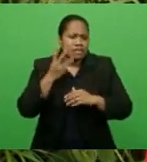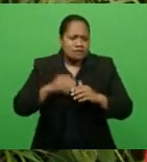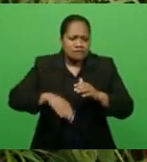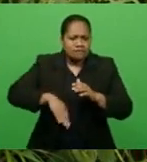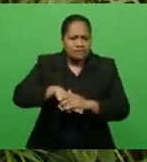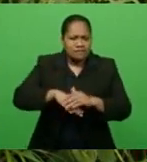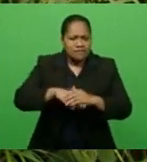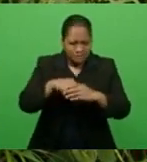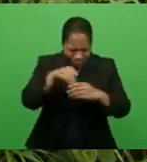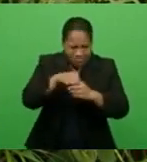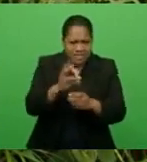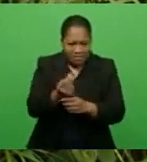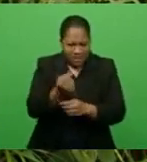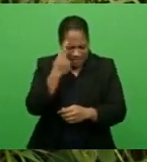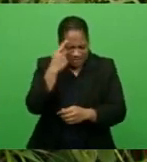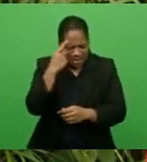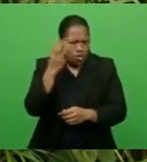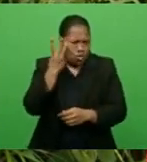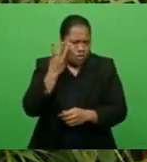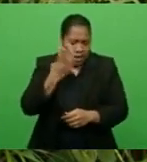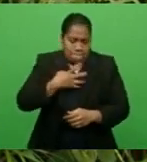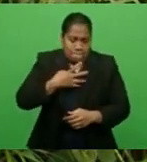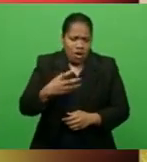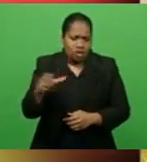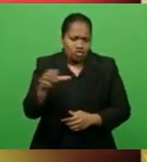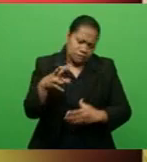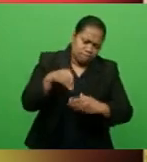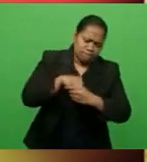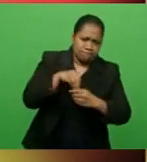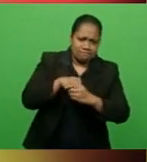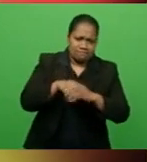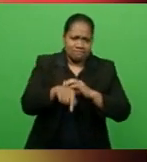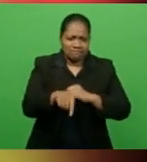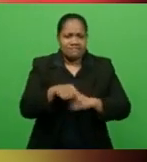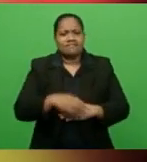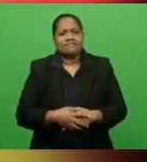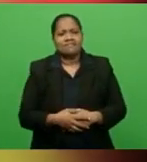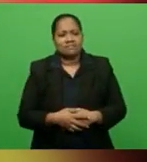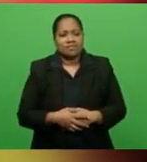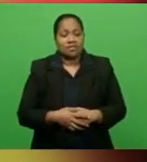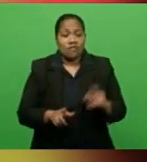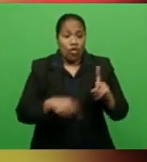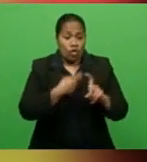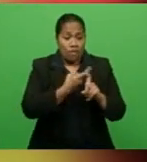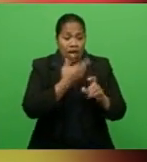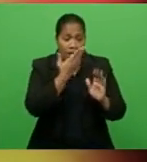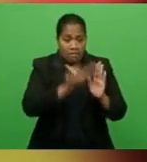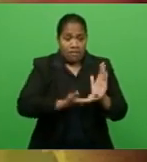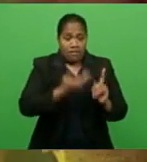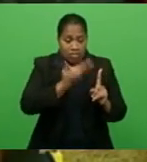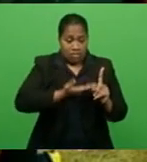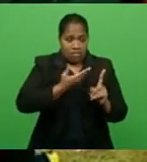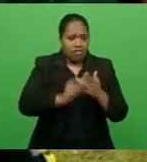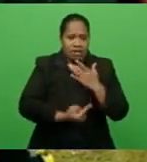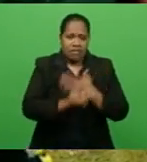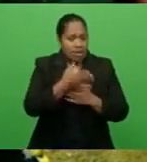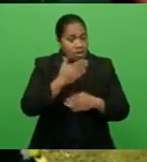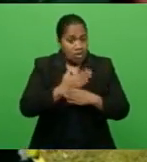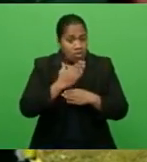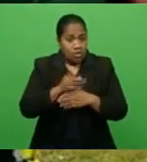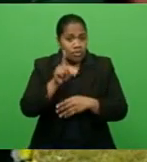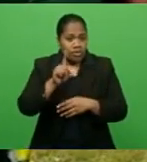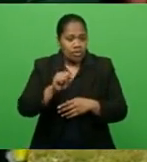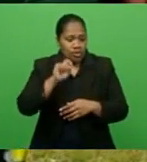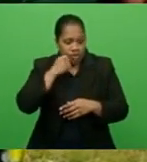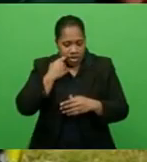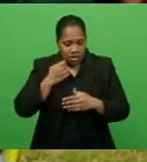so I think more women should come into this field. For Kumara, the sky is the limit, and she hopes her role and the work she does will take her a